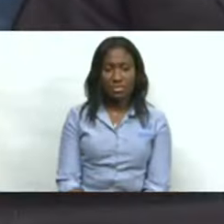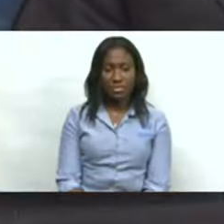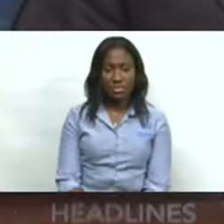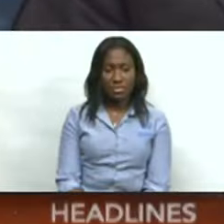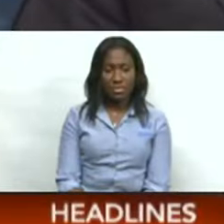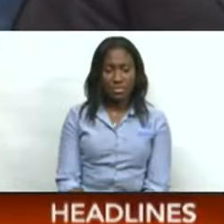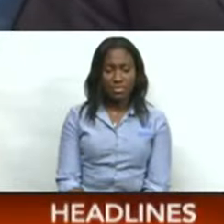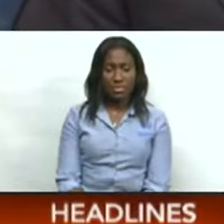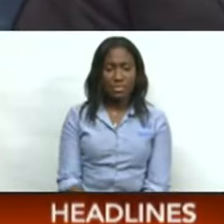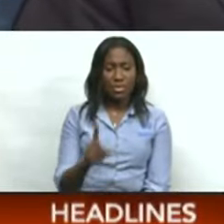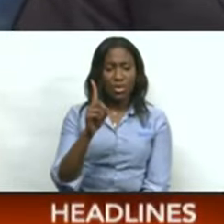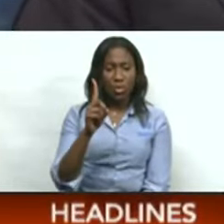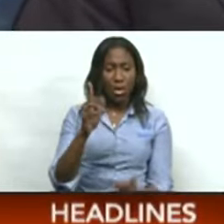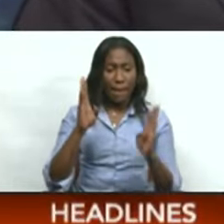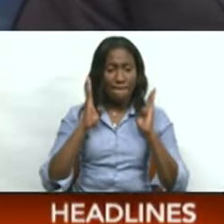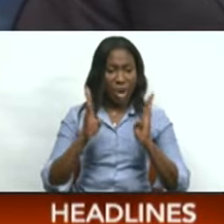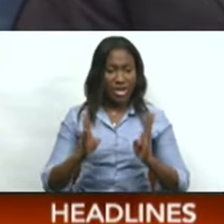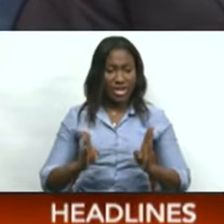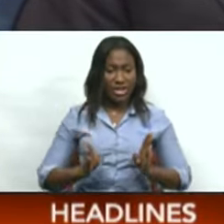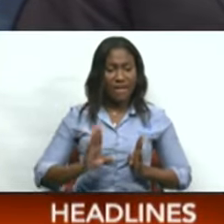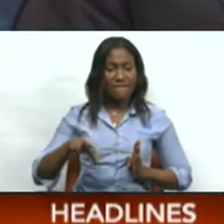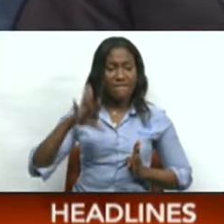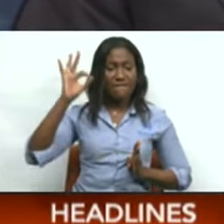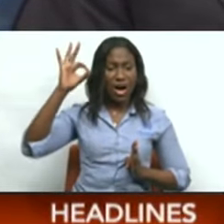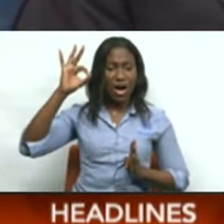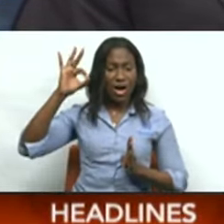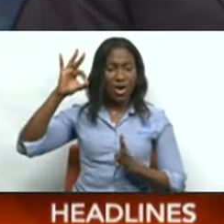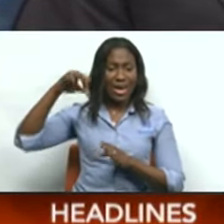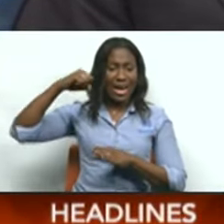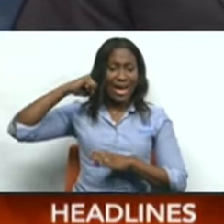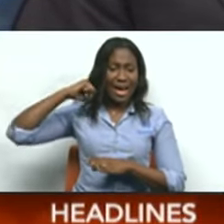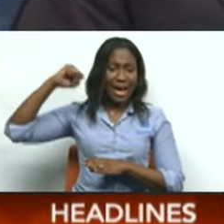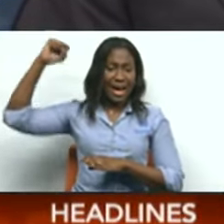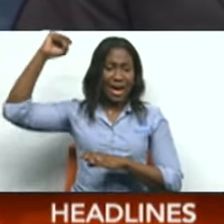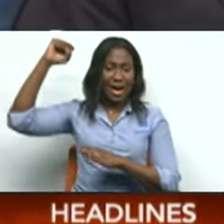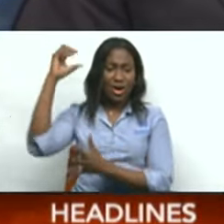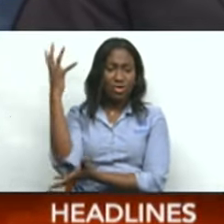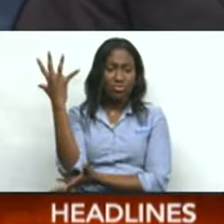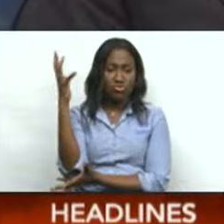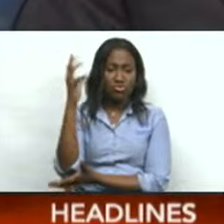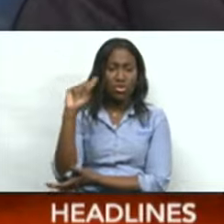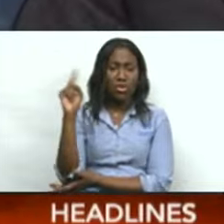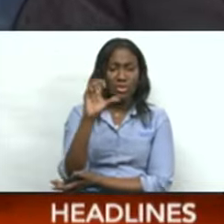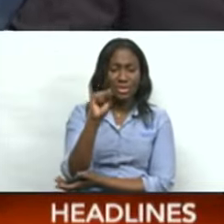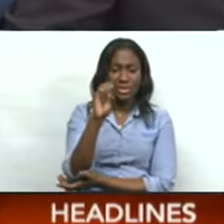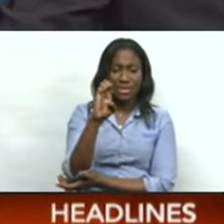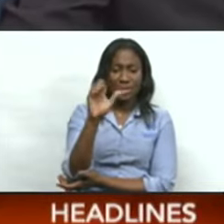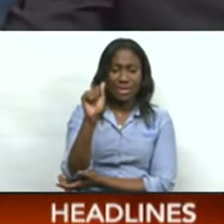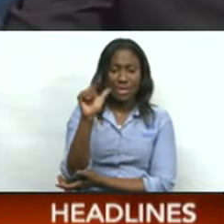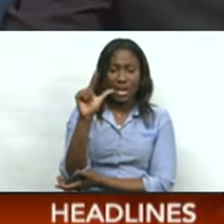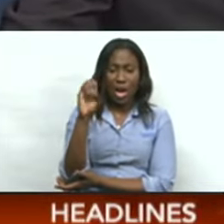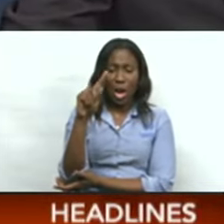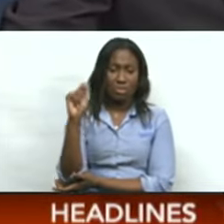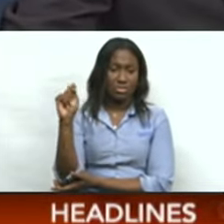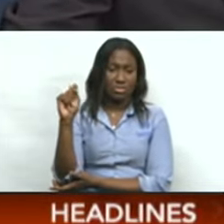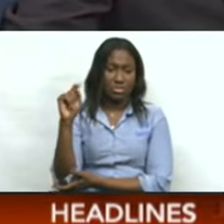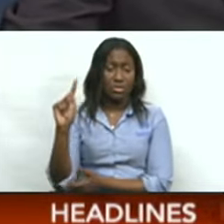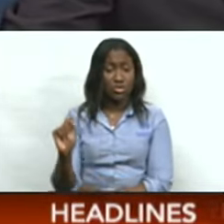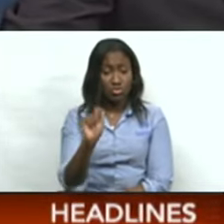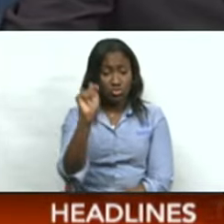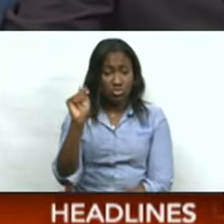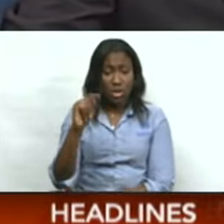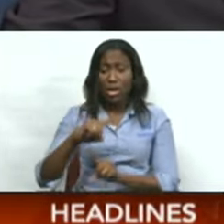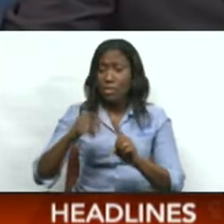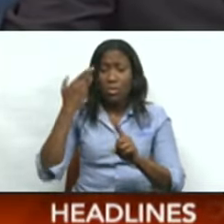A body found hanging from a tree in the mangrove in Sealots on Thursday remains unidentified. Police also